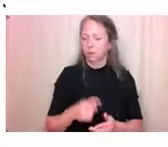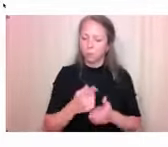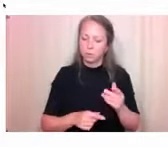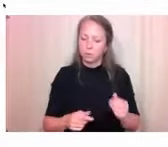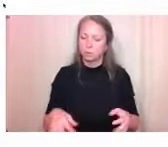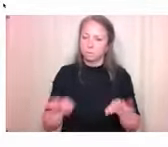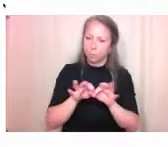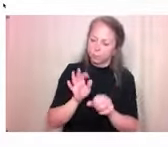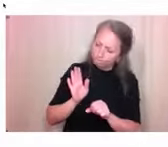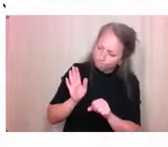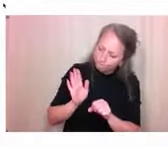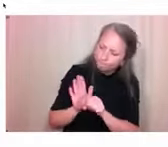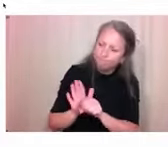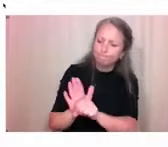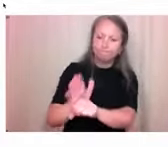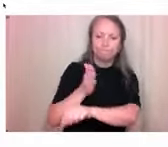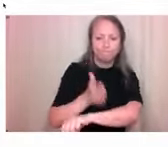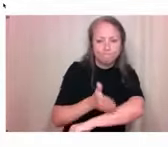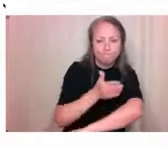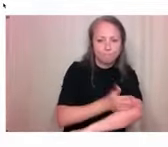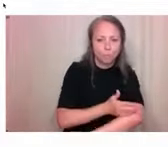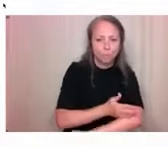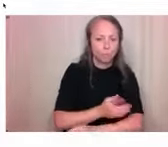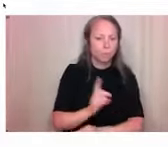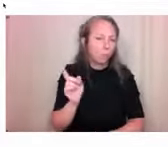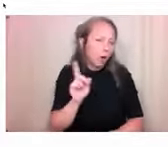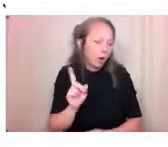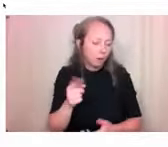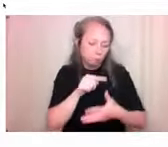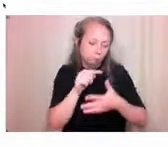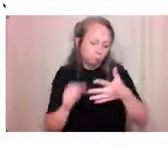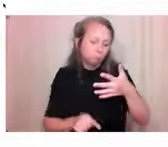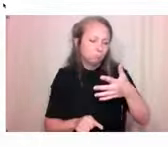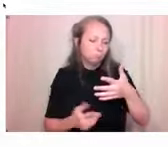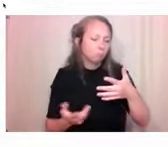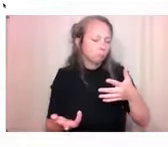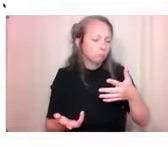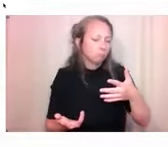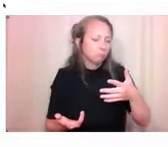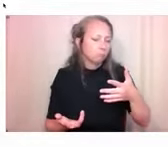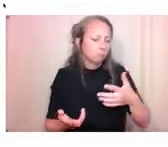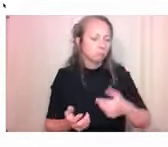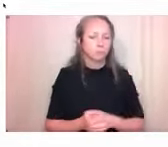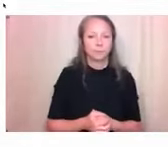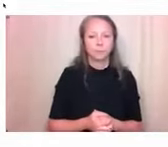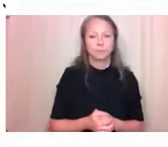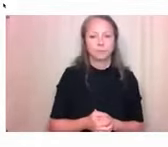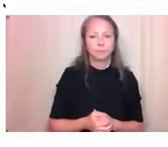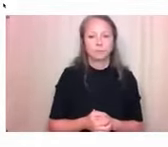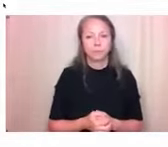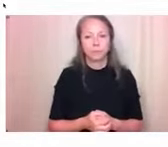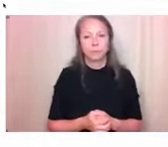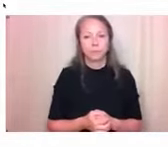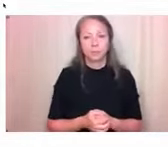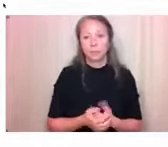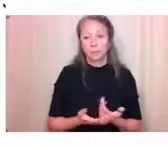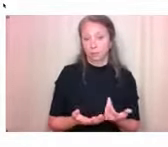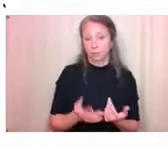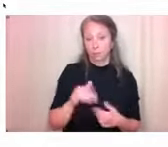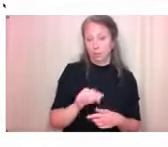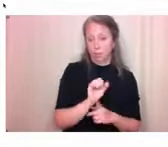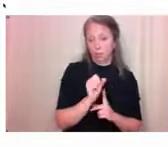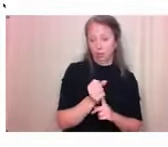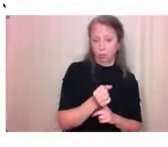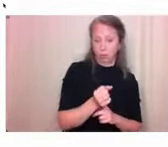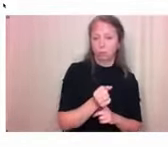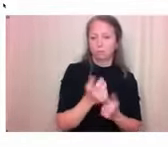talk, uh, lately about, you know, building back better, you know, after this, this kind of pandemic situation. So, um,